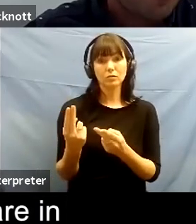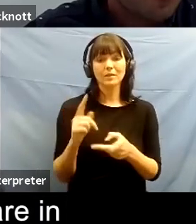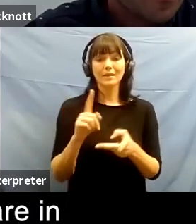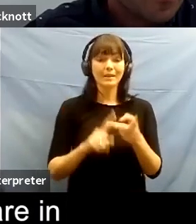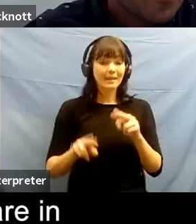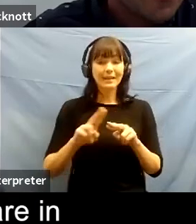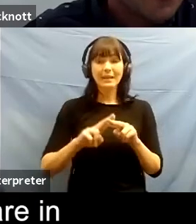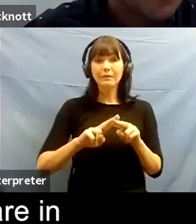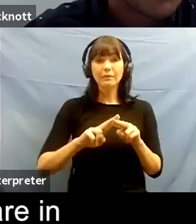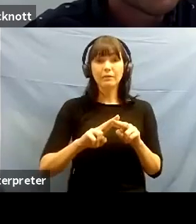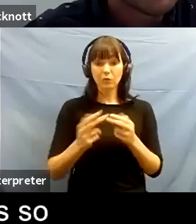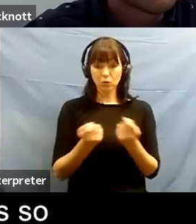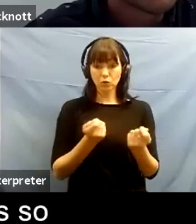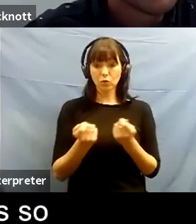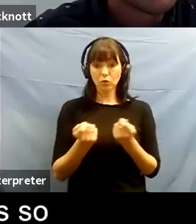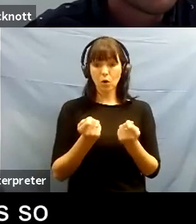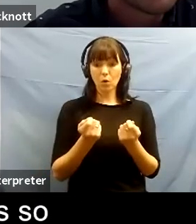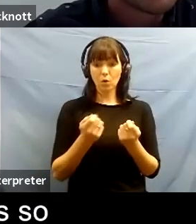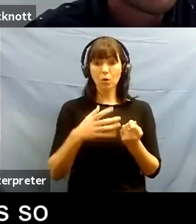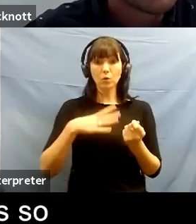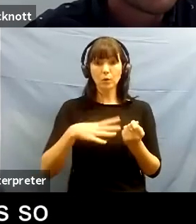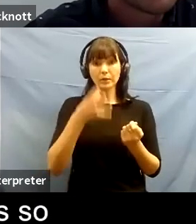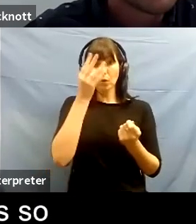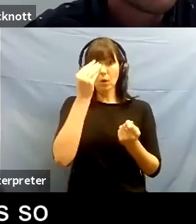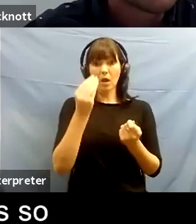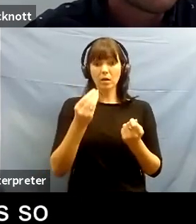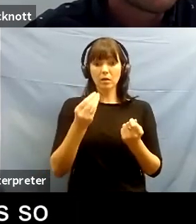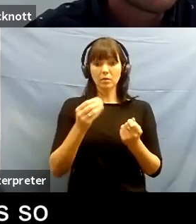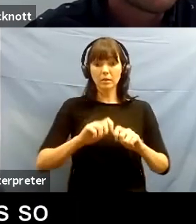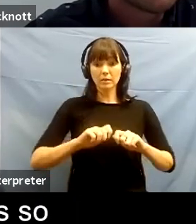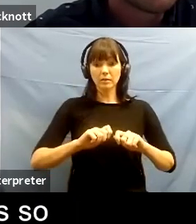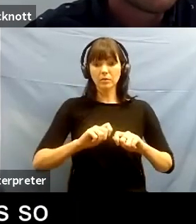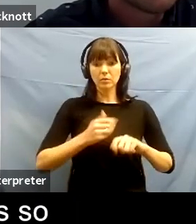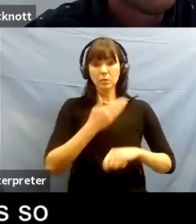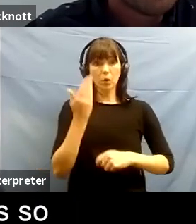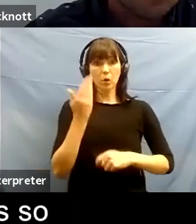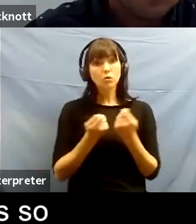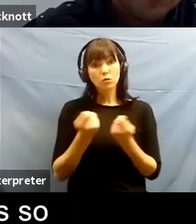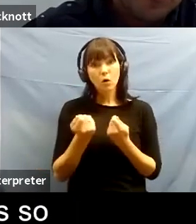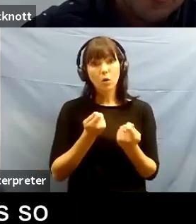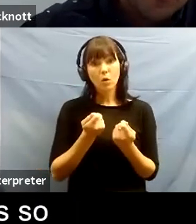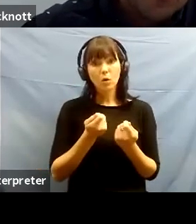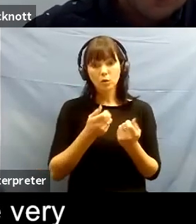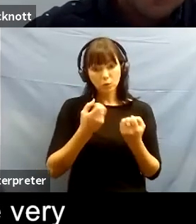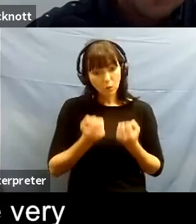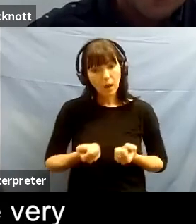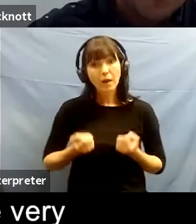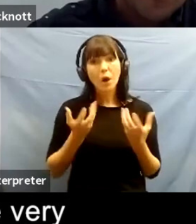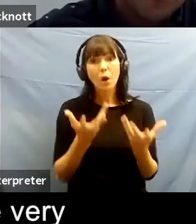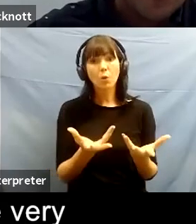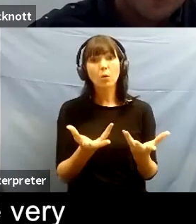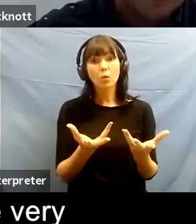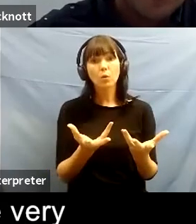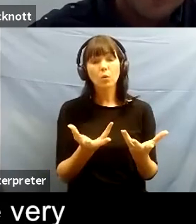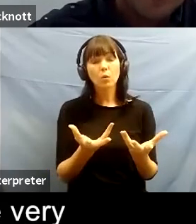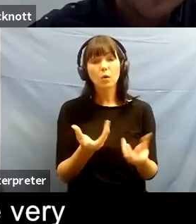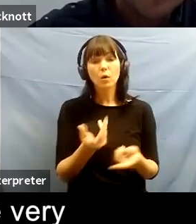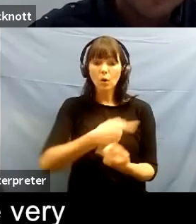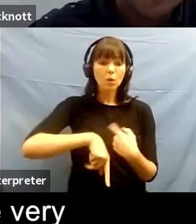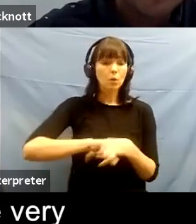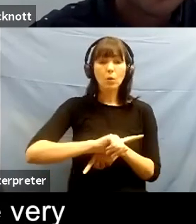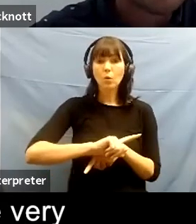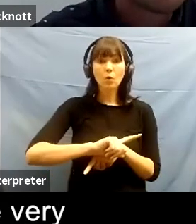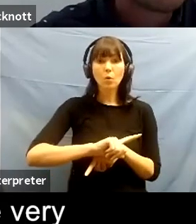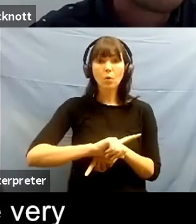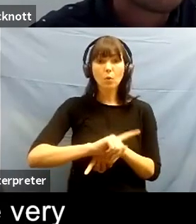we get to trouble one of the things about lockdown which was so interesting for me was that we were very vehemently not in control we are very